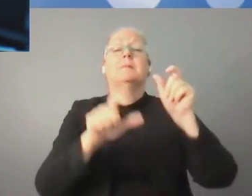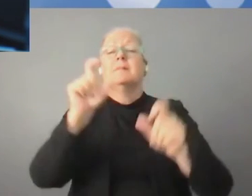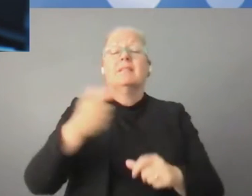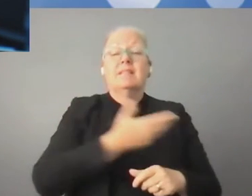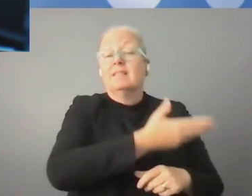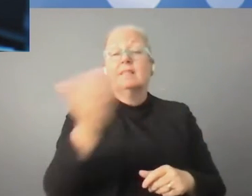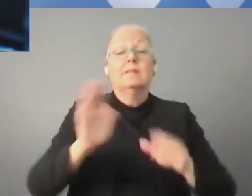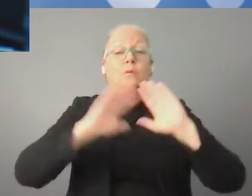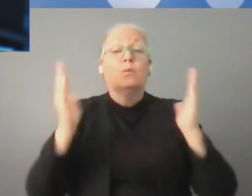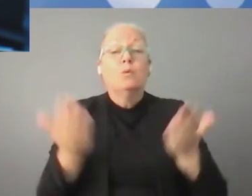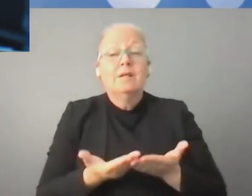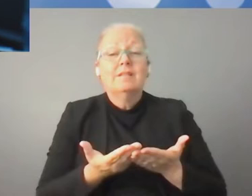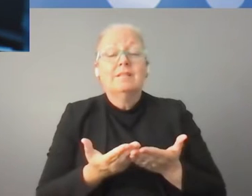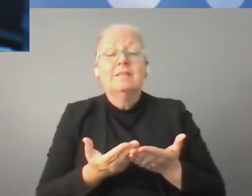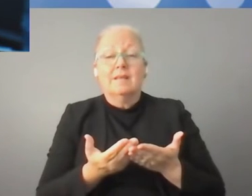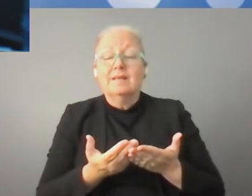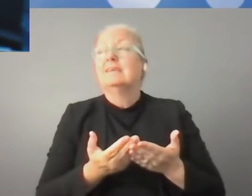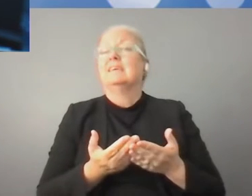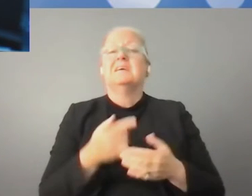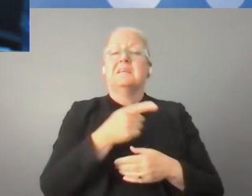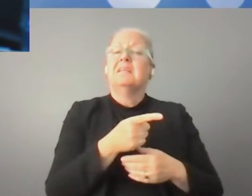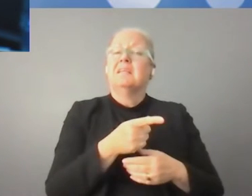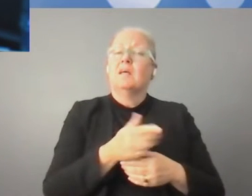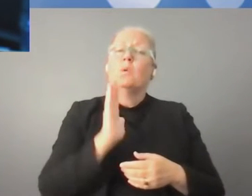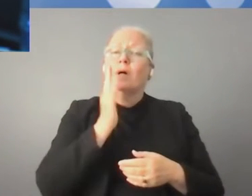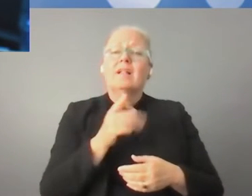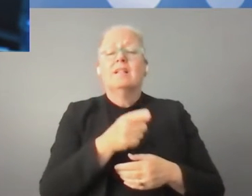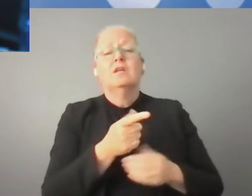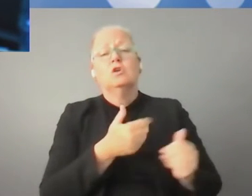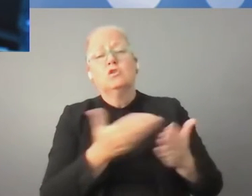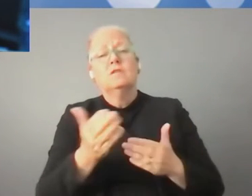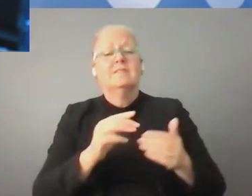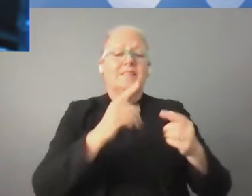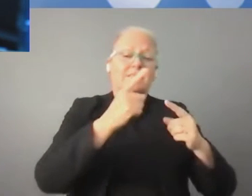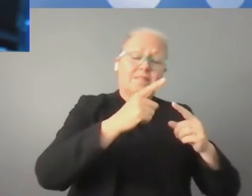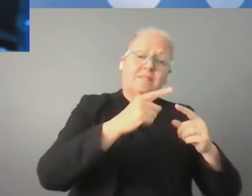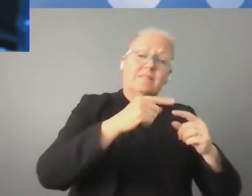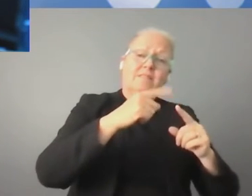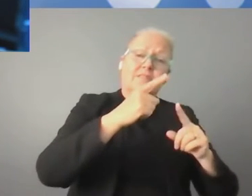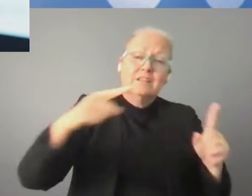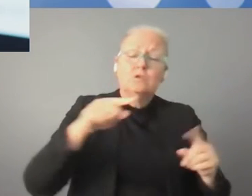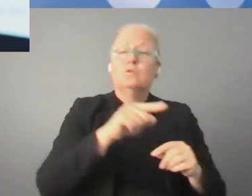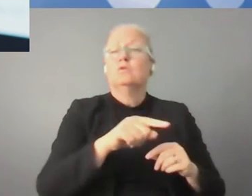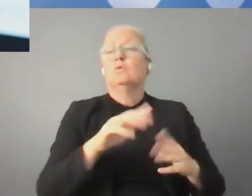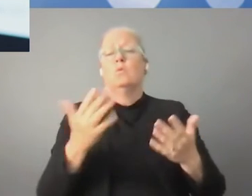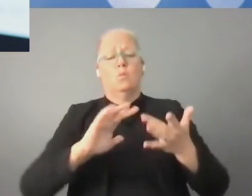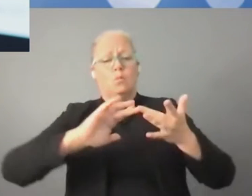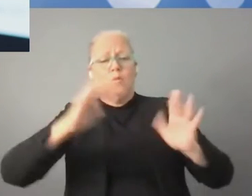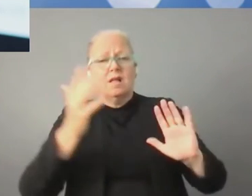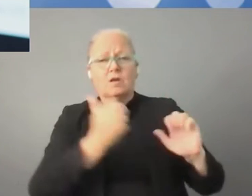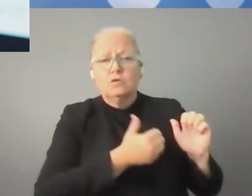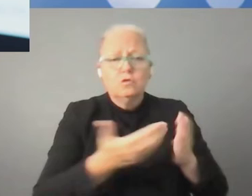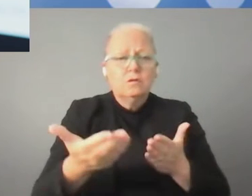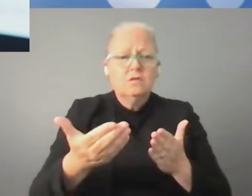more likely to use digital services, more likely to resort on online services. And in